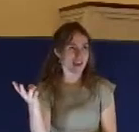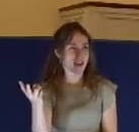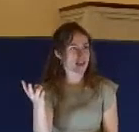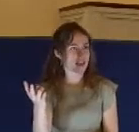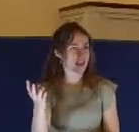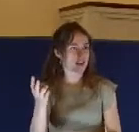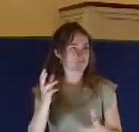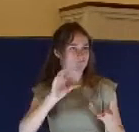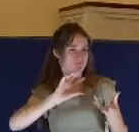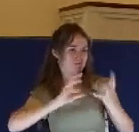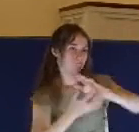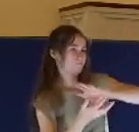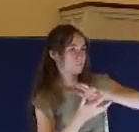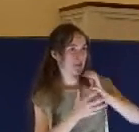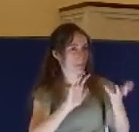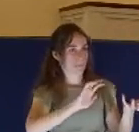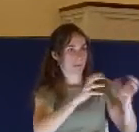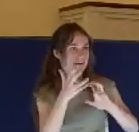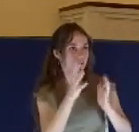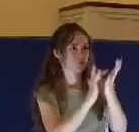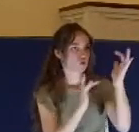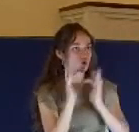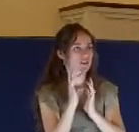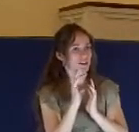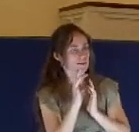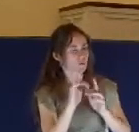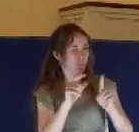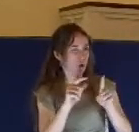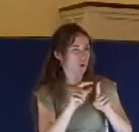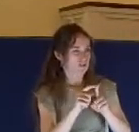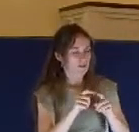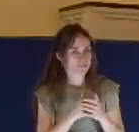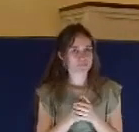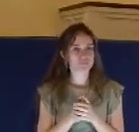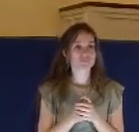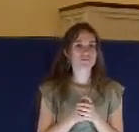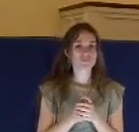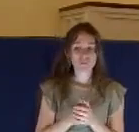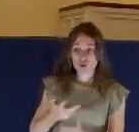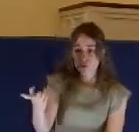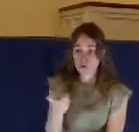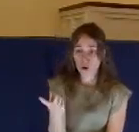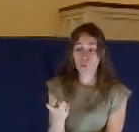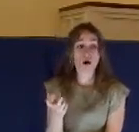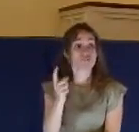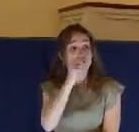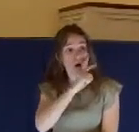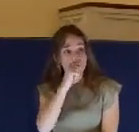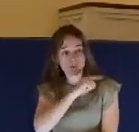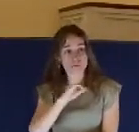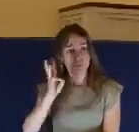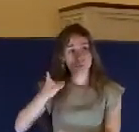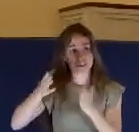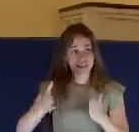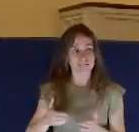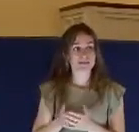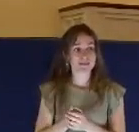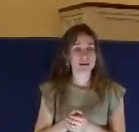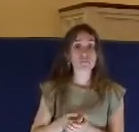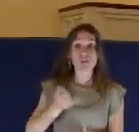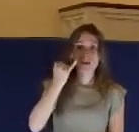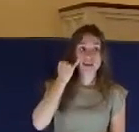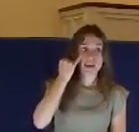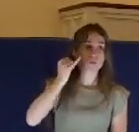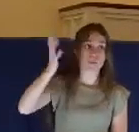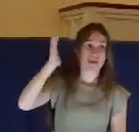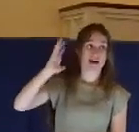And so here are these false witnesses. And by the way, if you were a false witness and it was found out that your witness